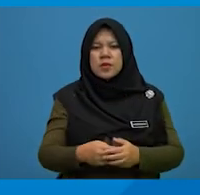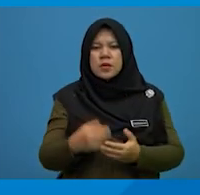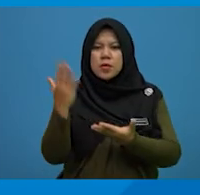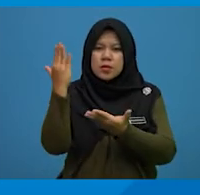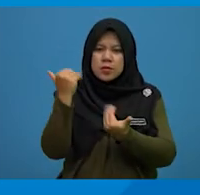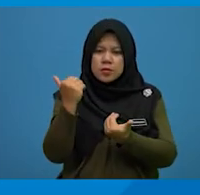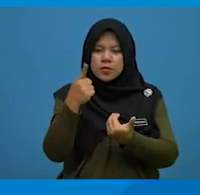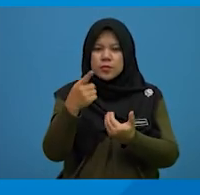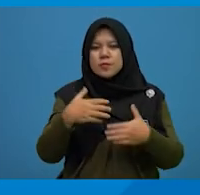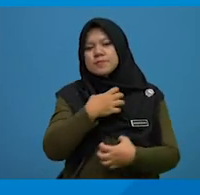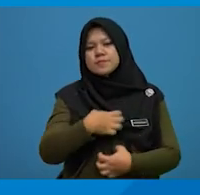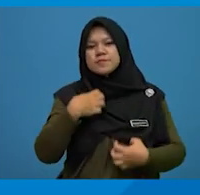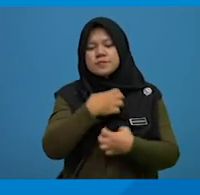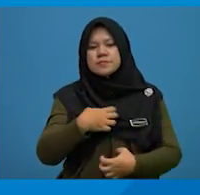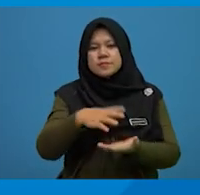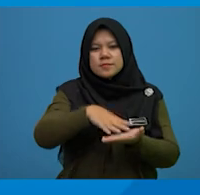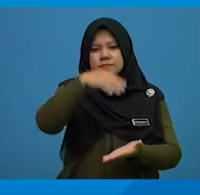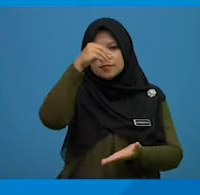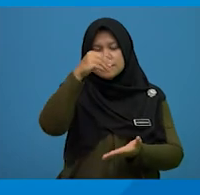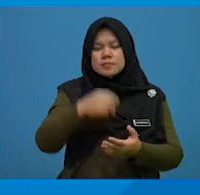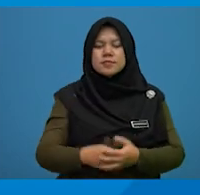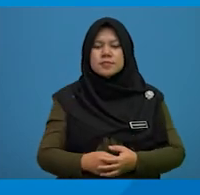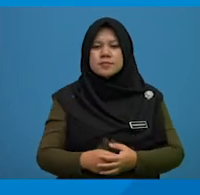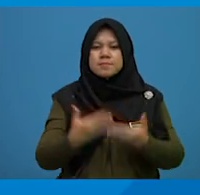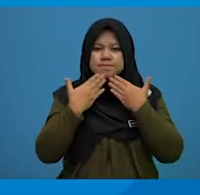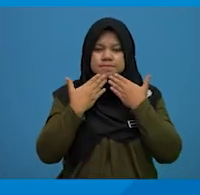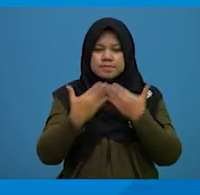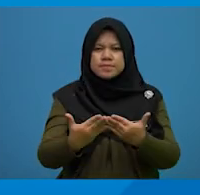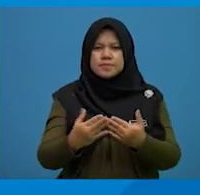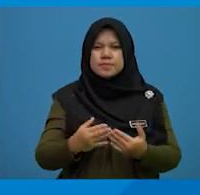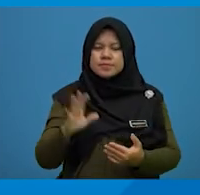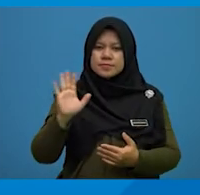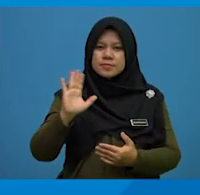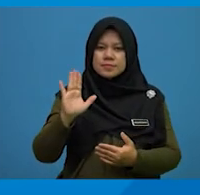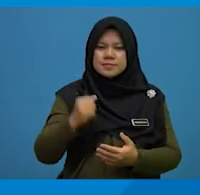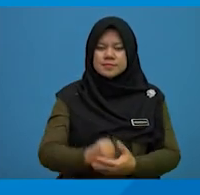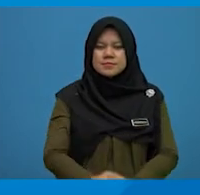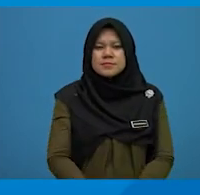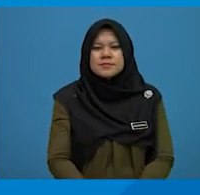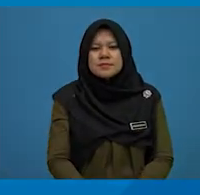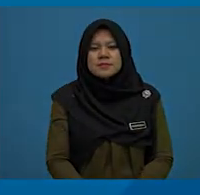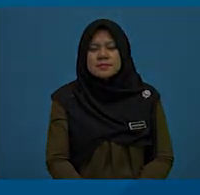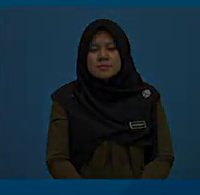Hope you enjoyed this lesson. That's all for today. Thank you and bye-bye.